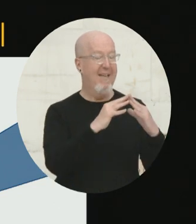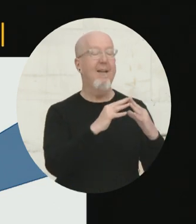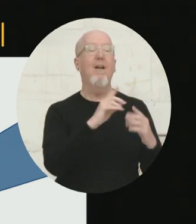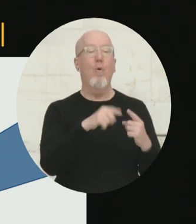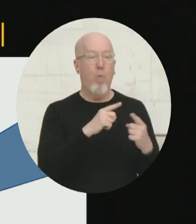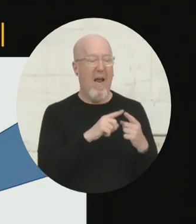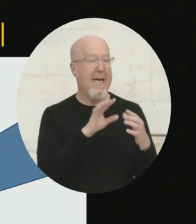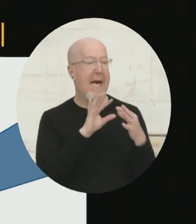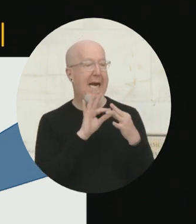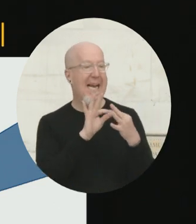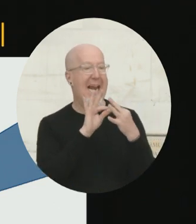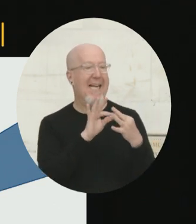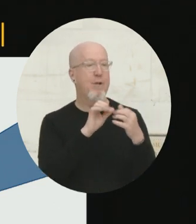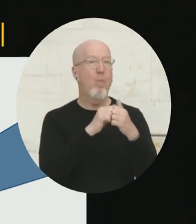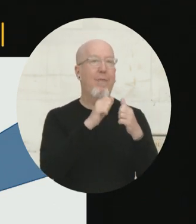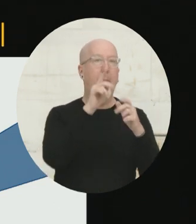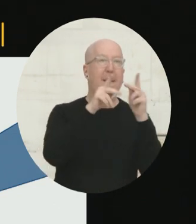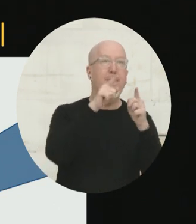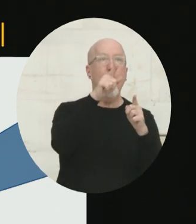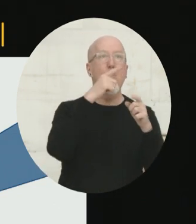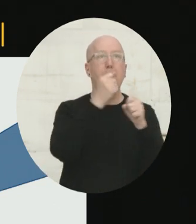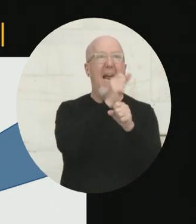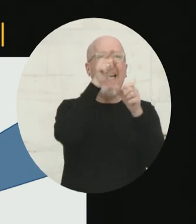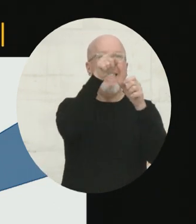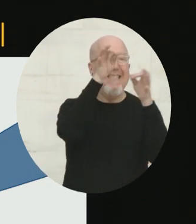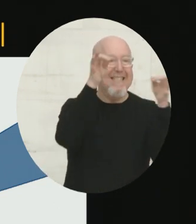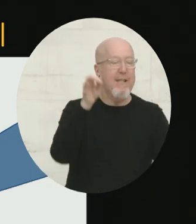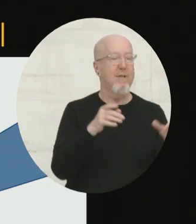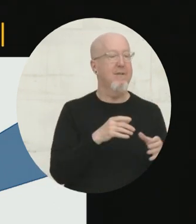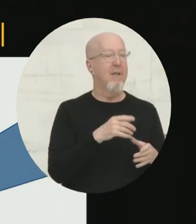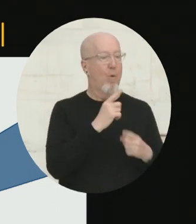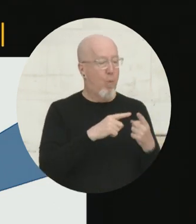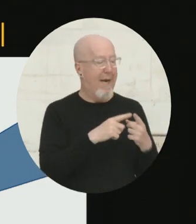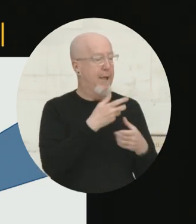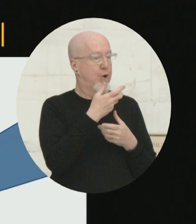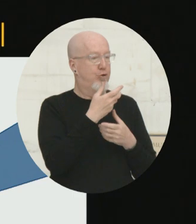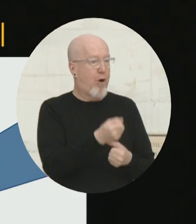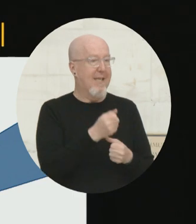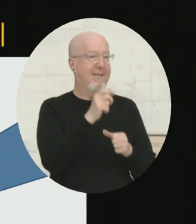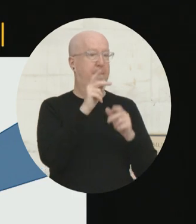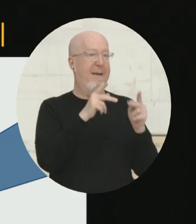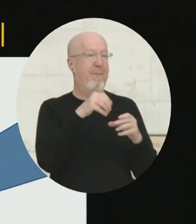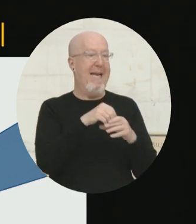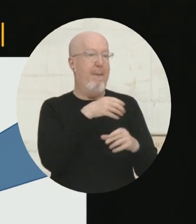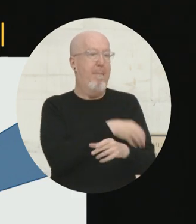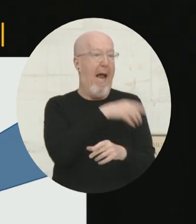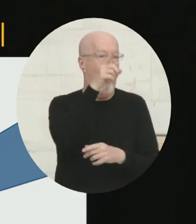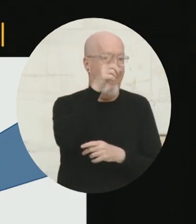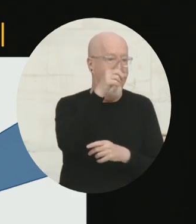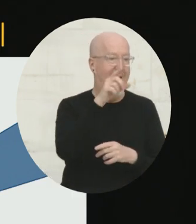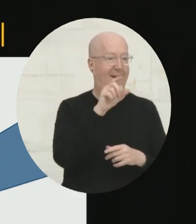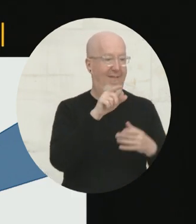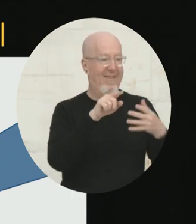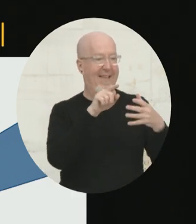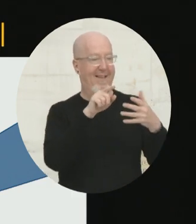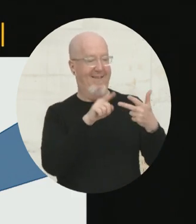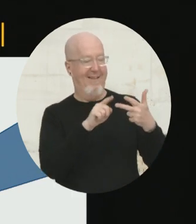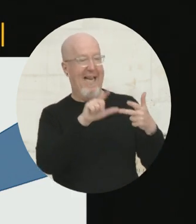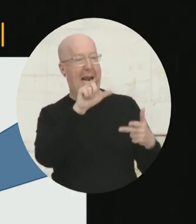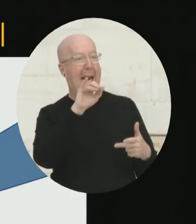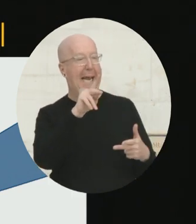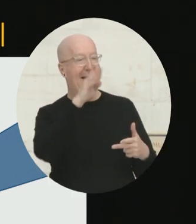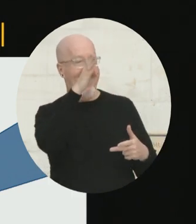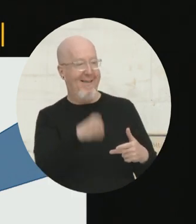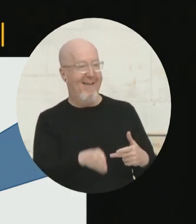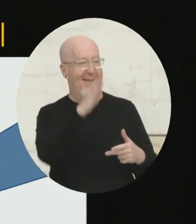to decision makers. Came from trust interactions with people in positions of power. Those linking kind of ties. Where during the